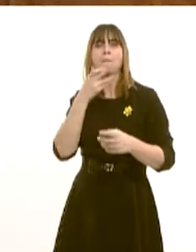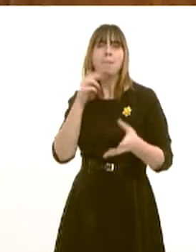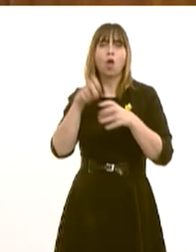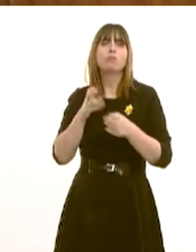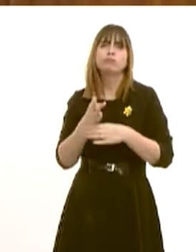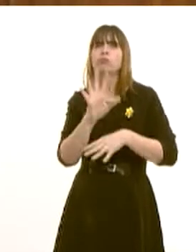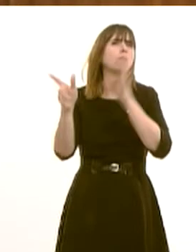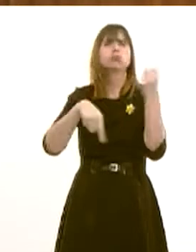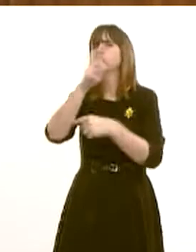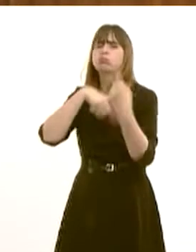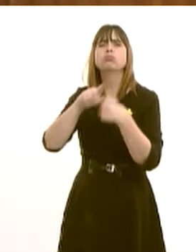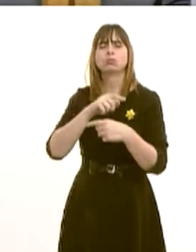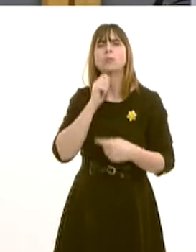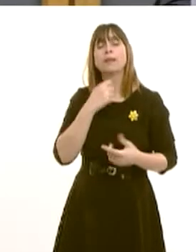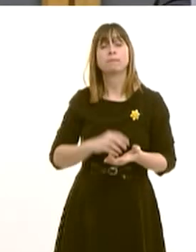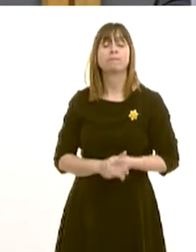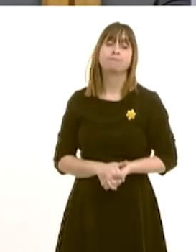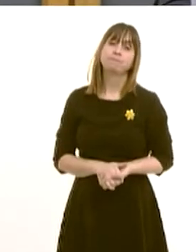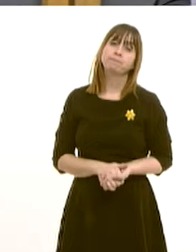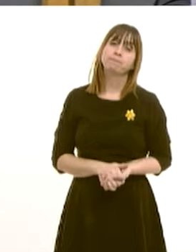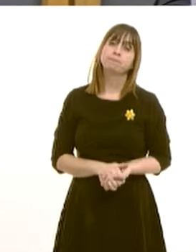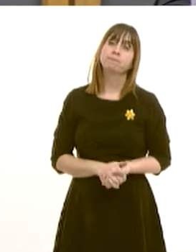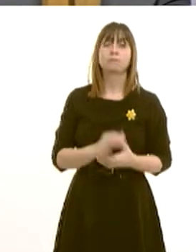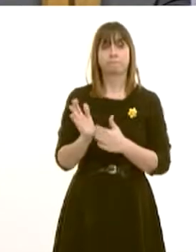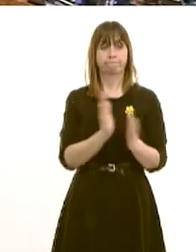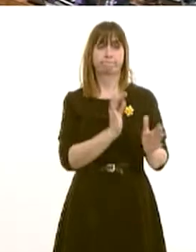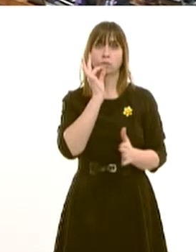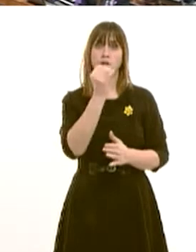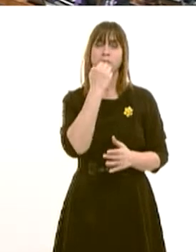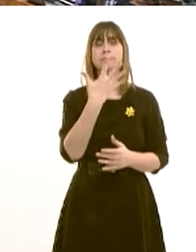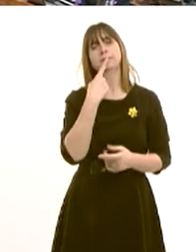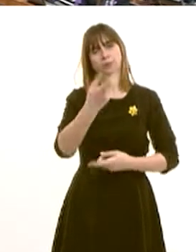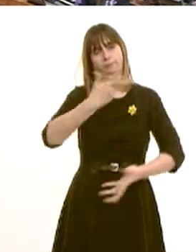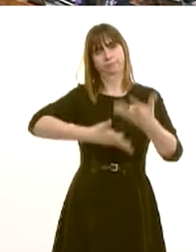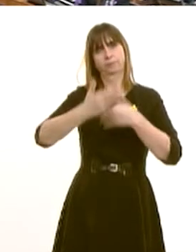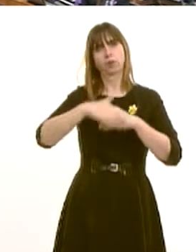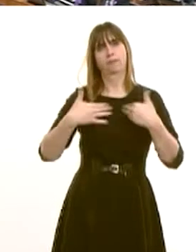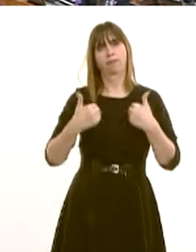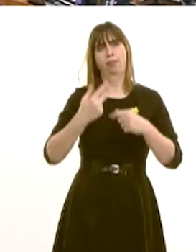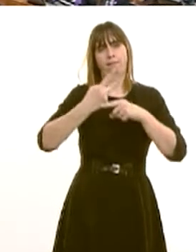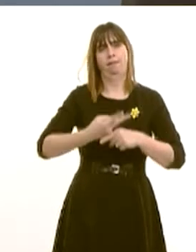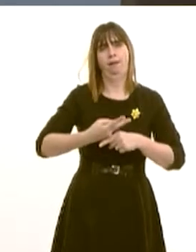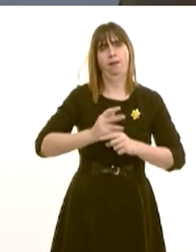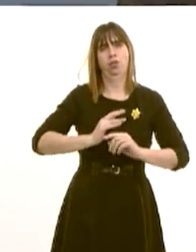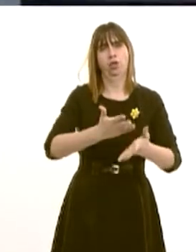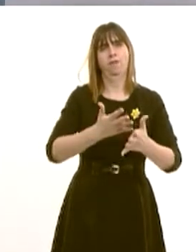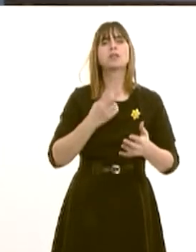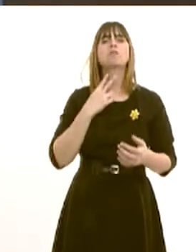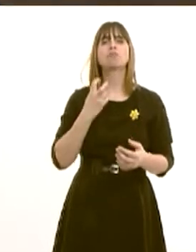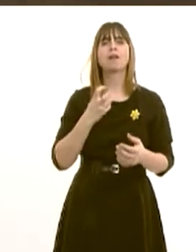Question 5, Kirstie Williams. Will the First Minister make a statement on healthcare services in Brecon and Radnorshire?